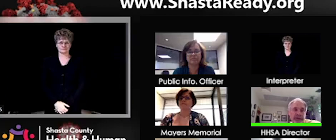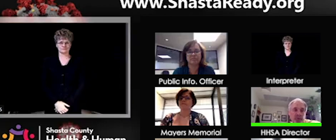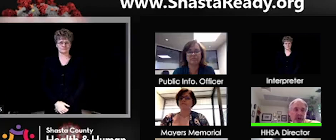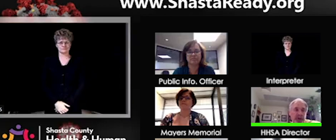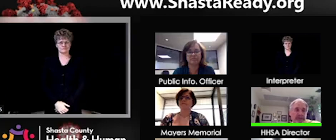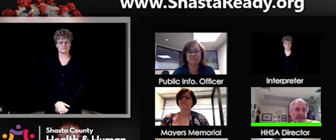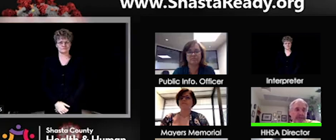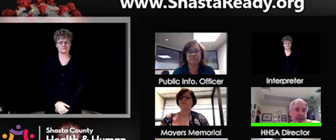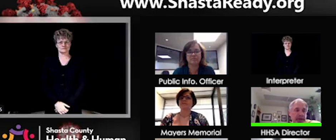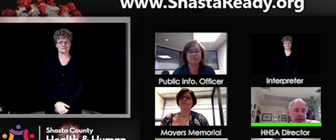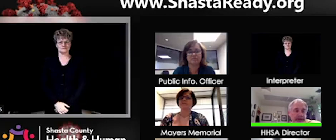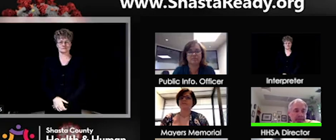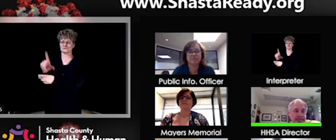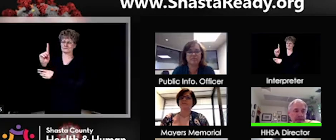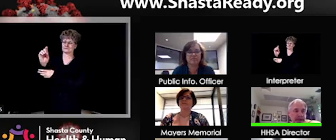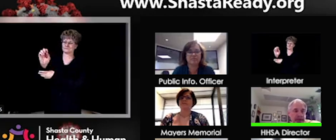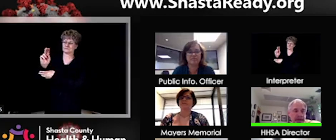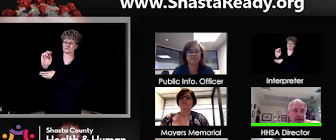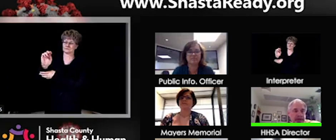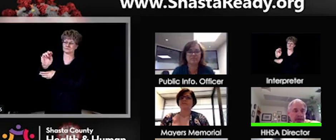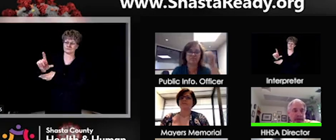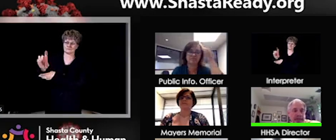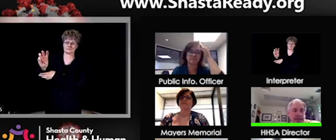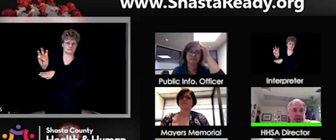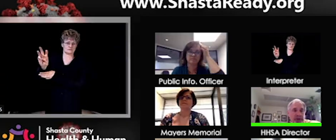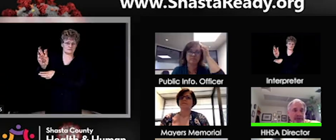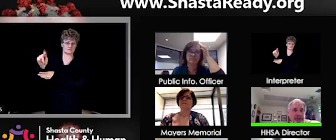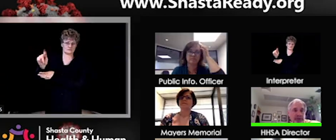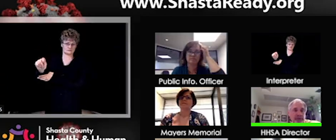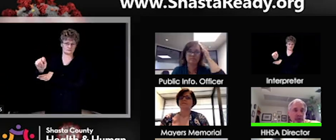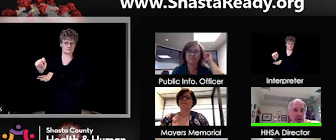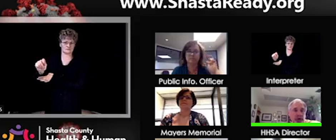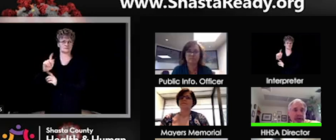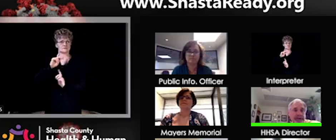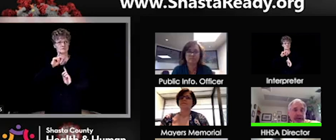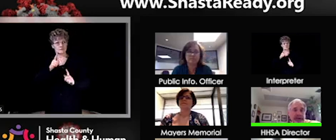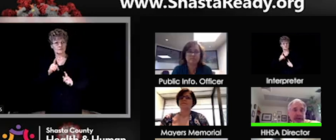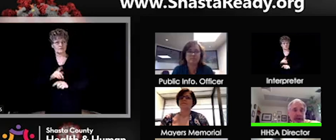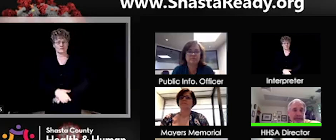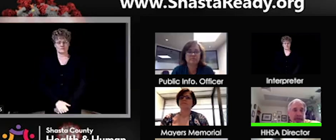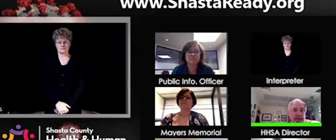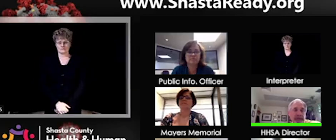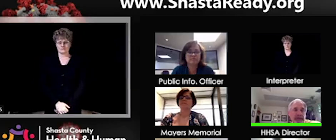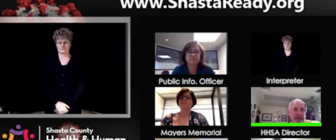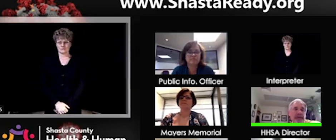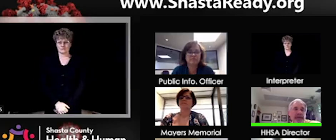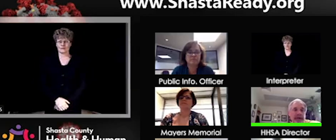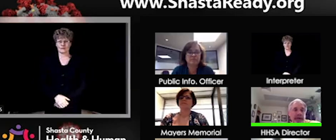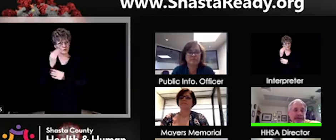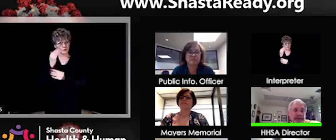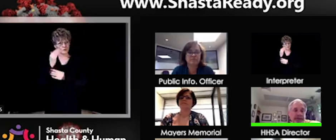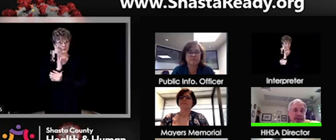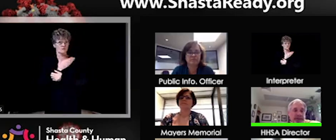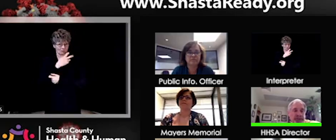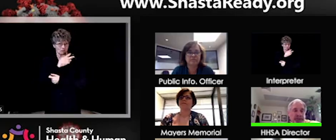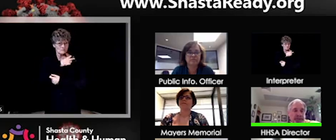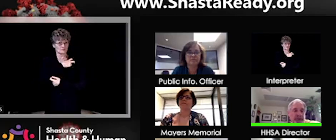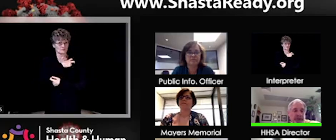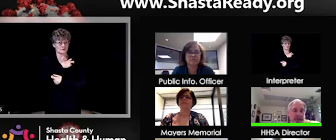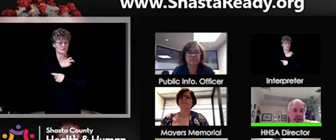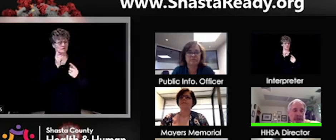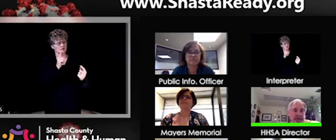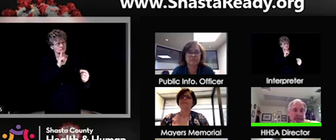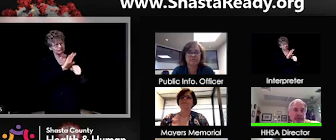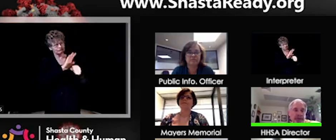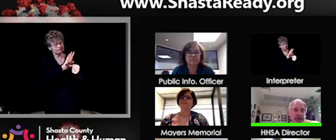I'd like to jump in as well, uh, and commend the sheriff for identifying many, uh, situations